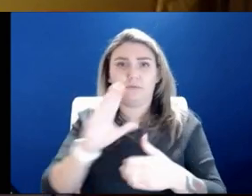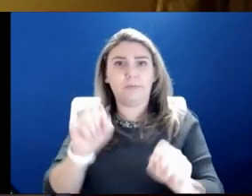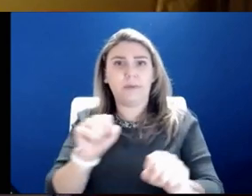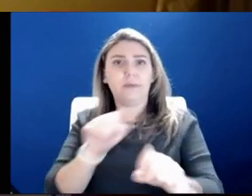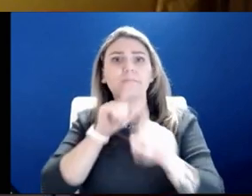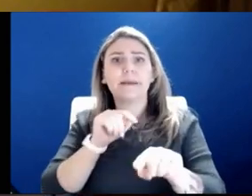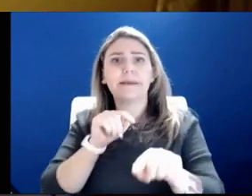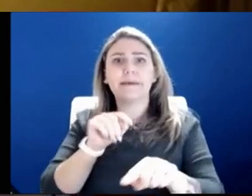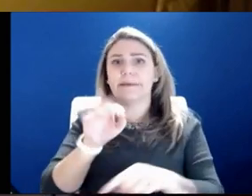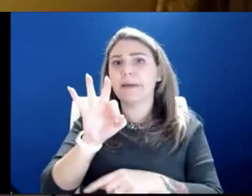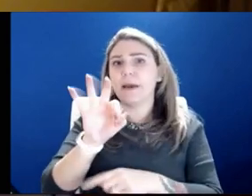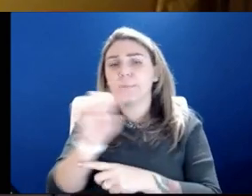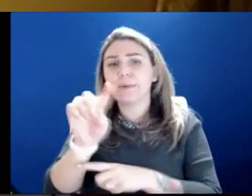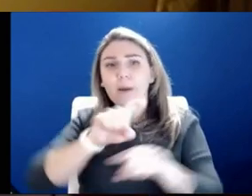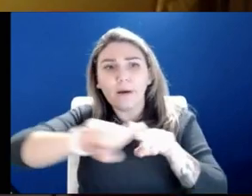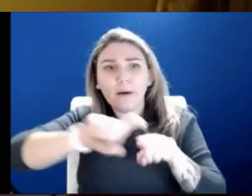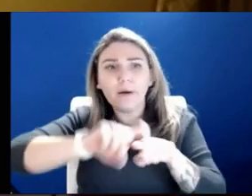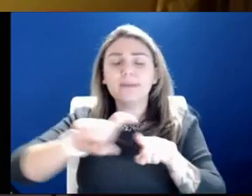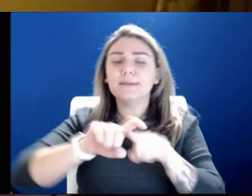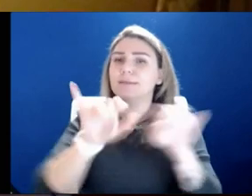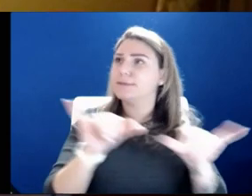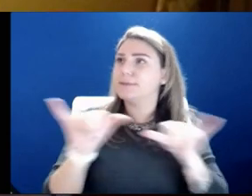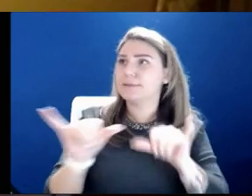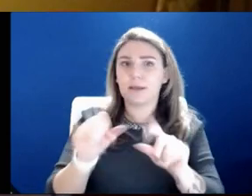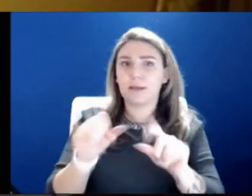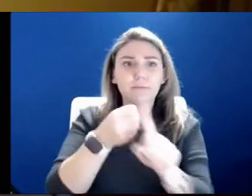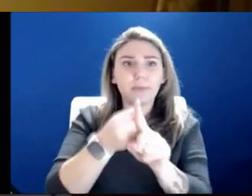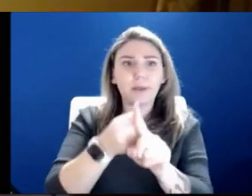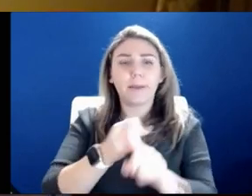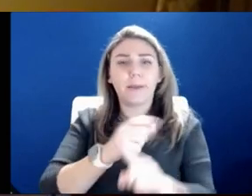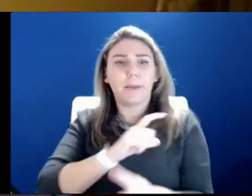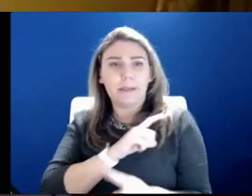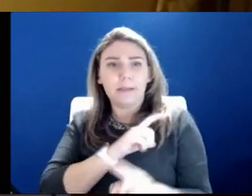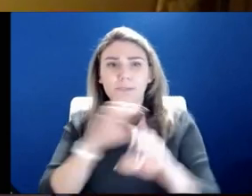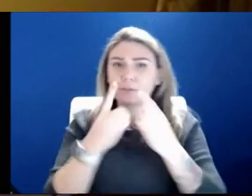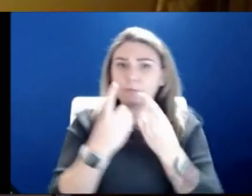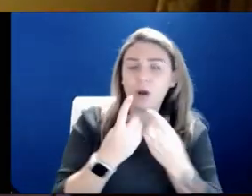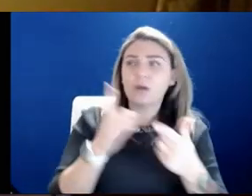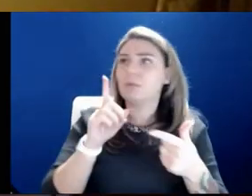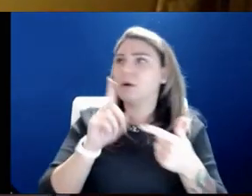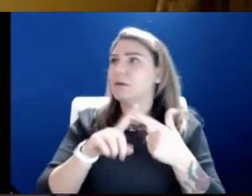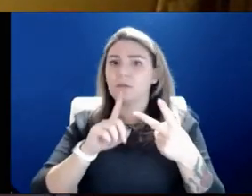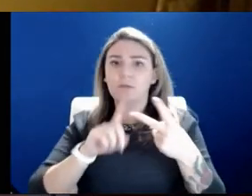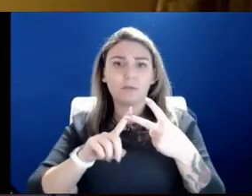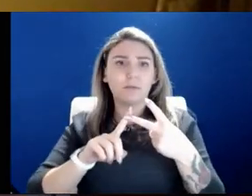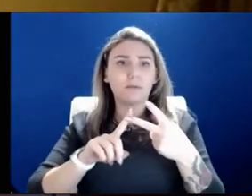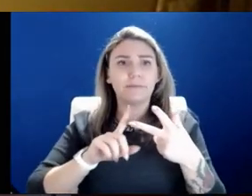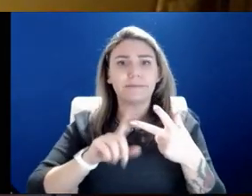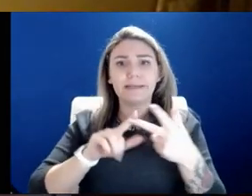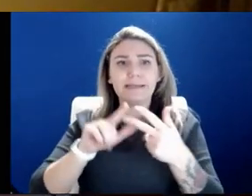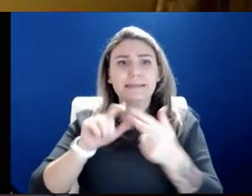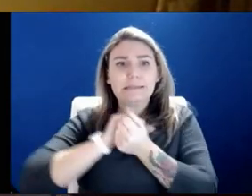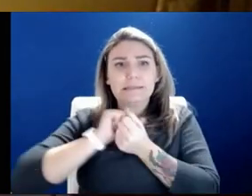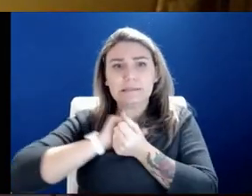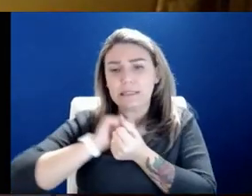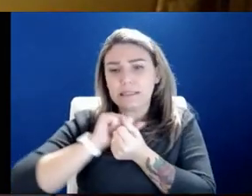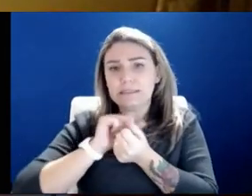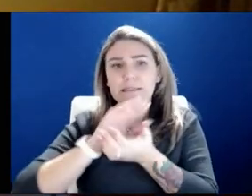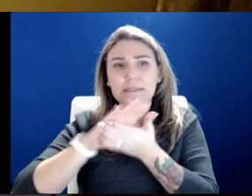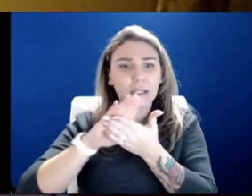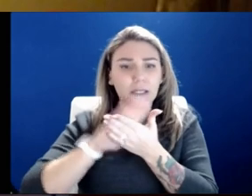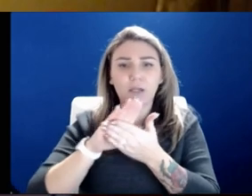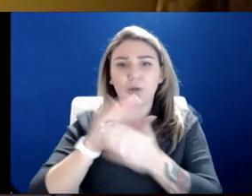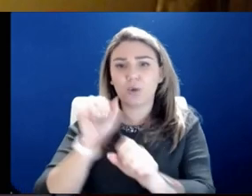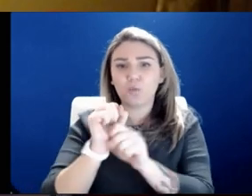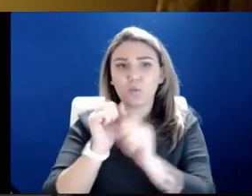calls, the same types of challenges are hitting our police department, the same challenges hit our sanitation workers and others. And